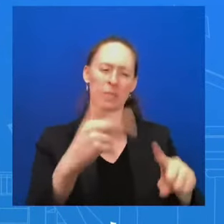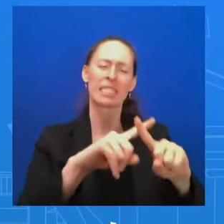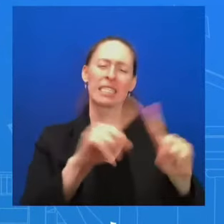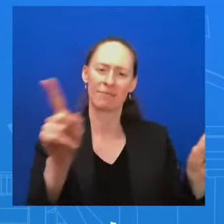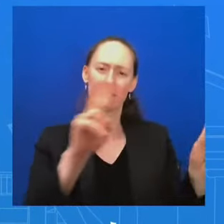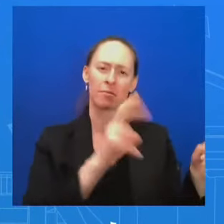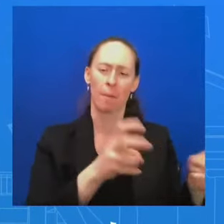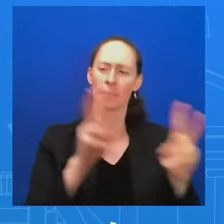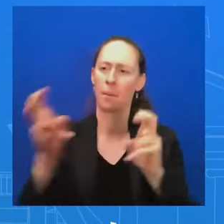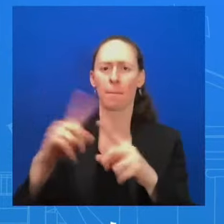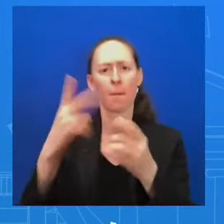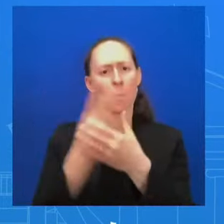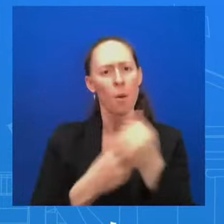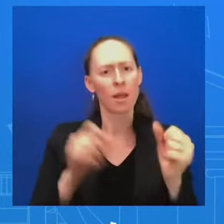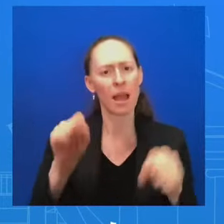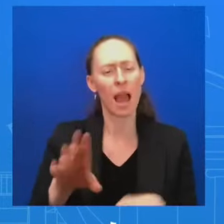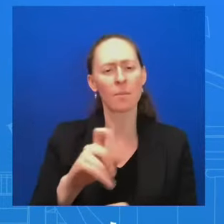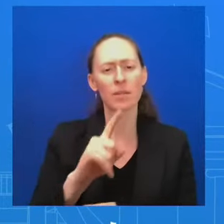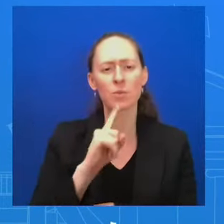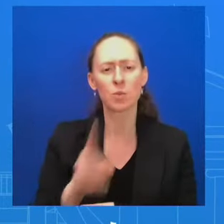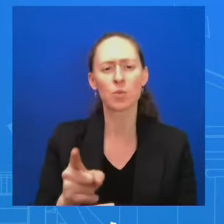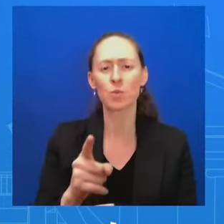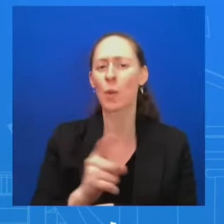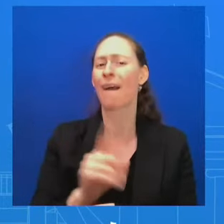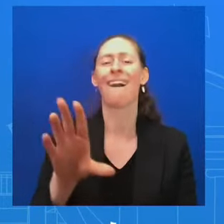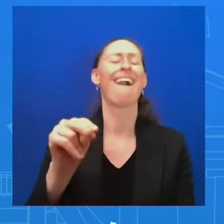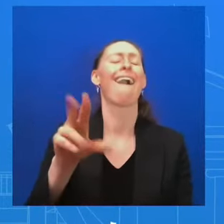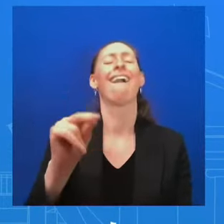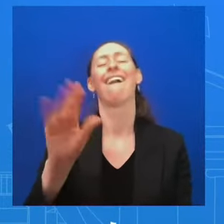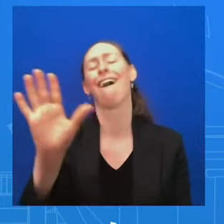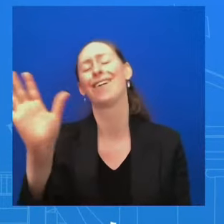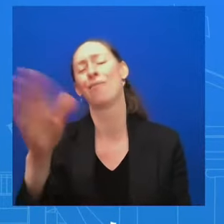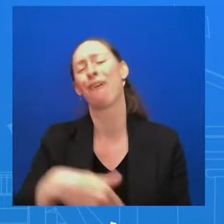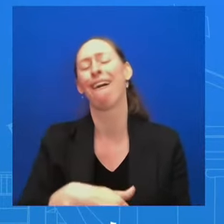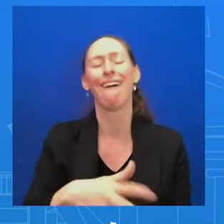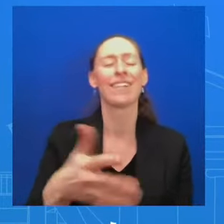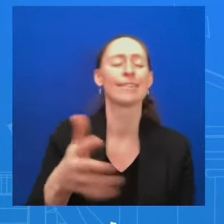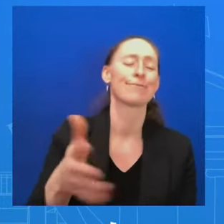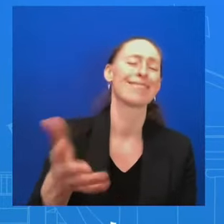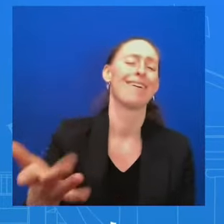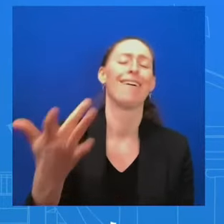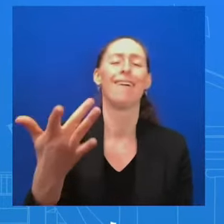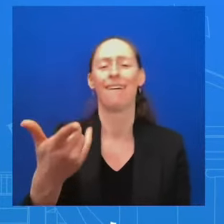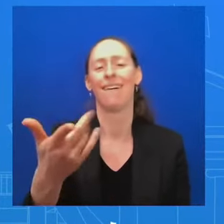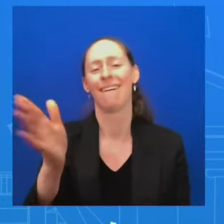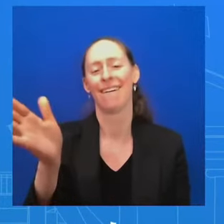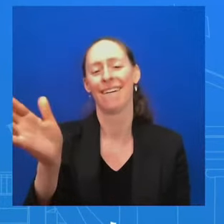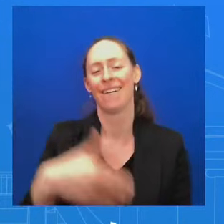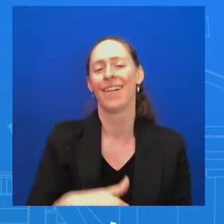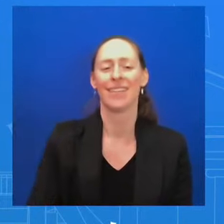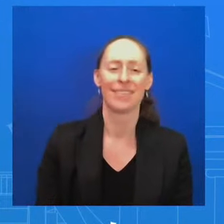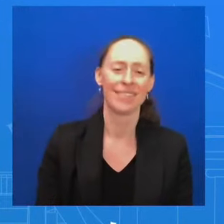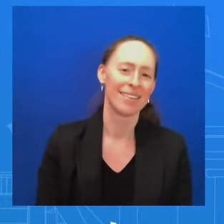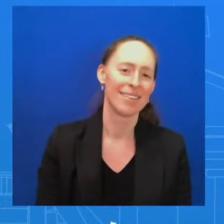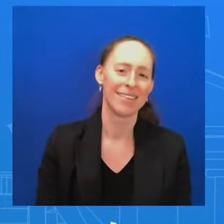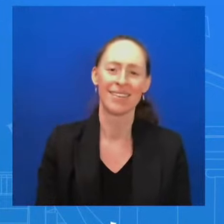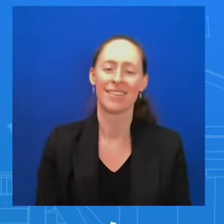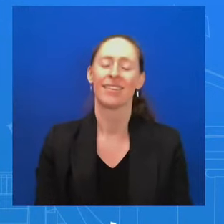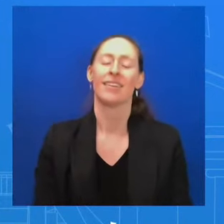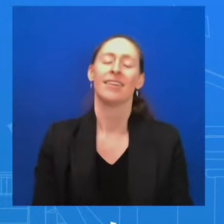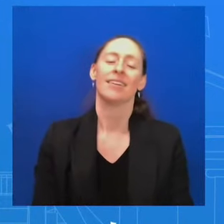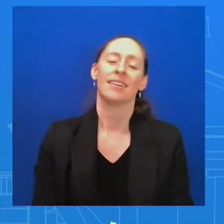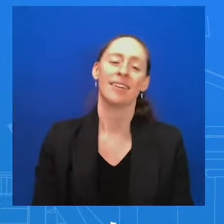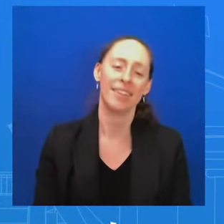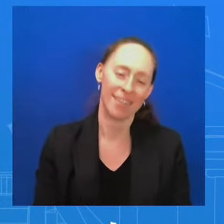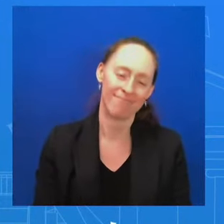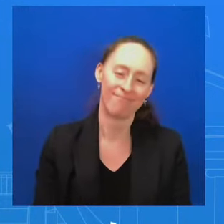How is he not wavering? Come on. Come on now. As I said, and as it says in that readout, we made